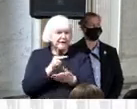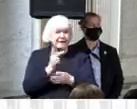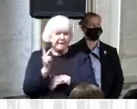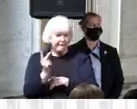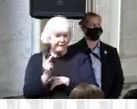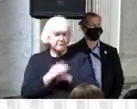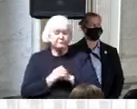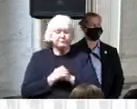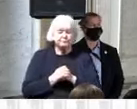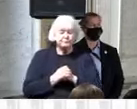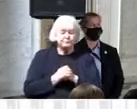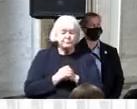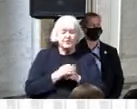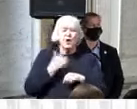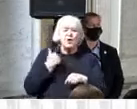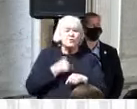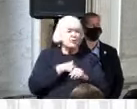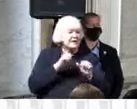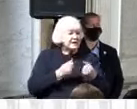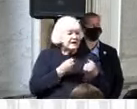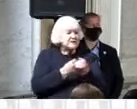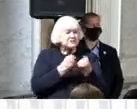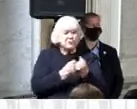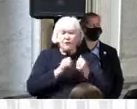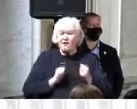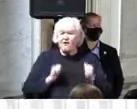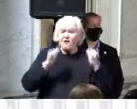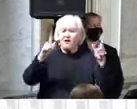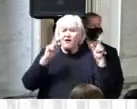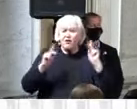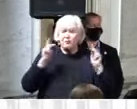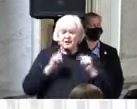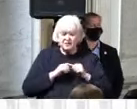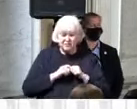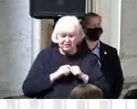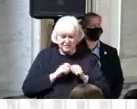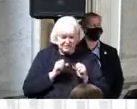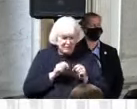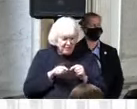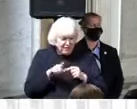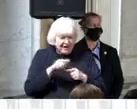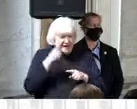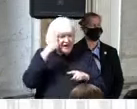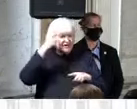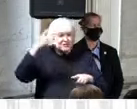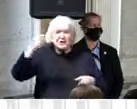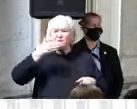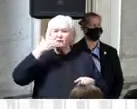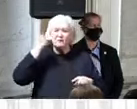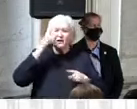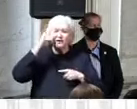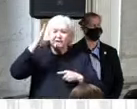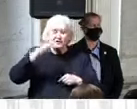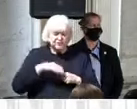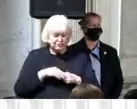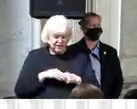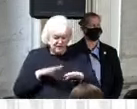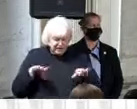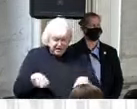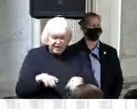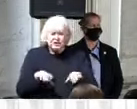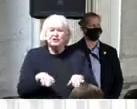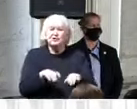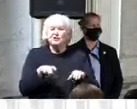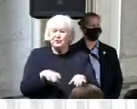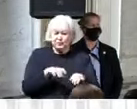everywhere the support they need the to dream to do and